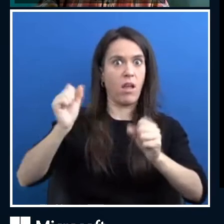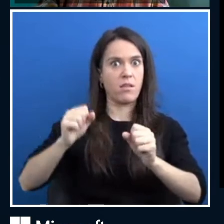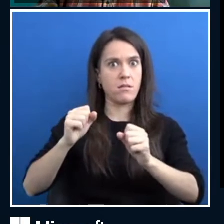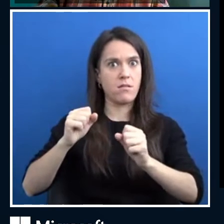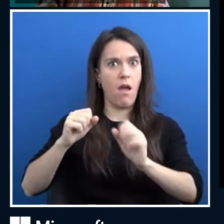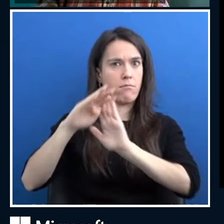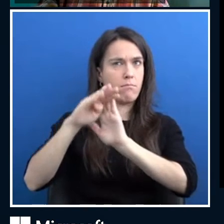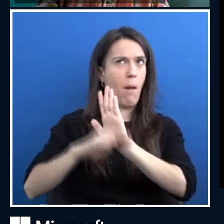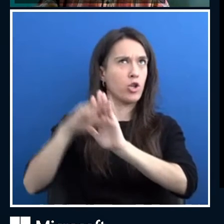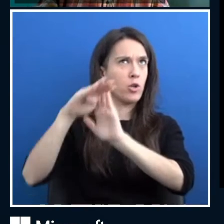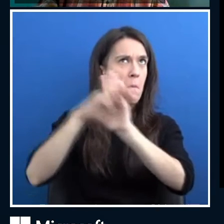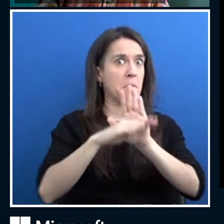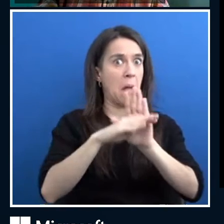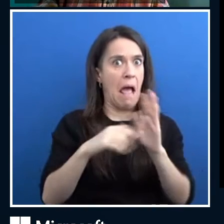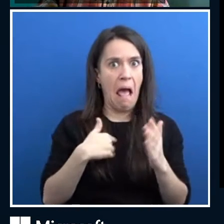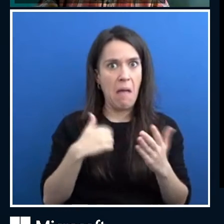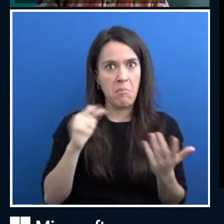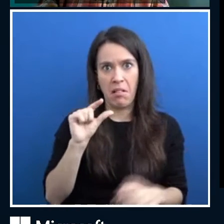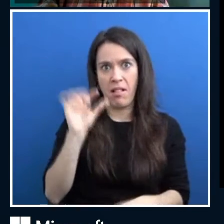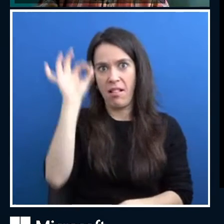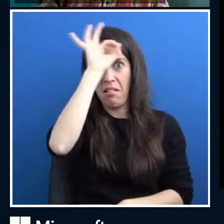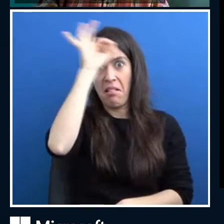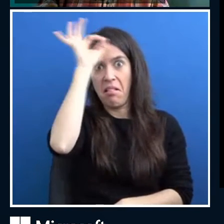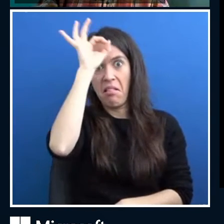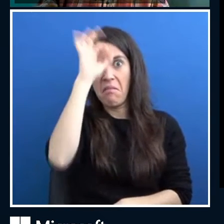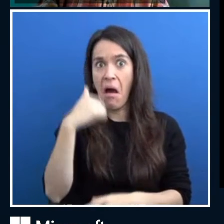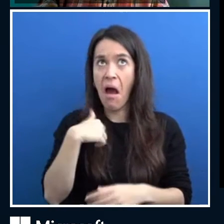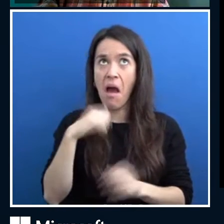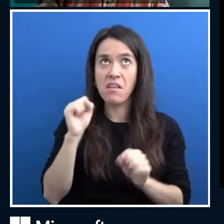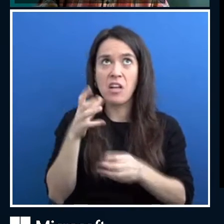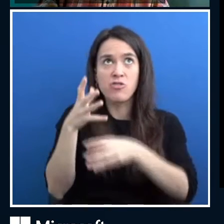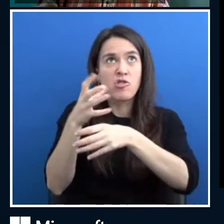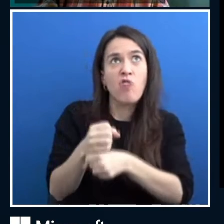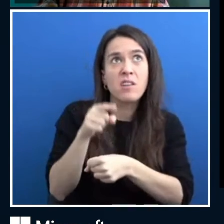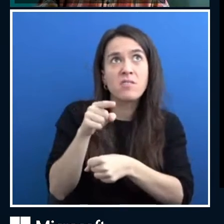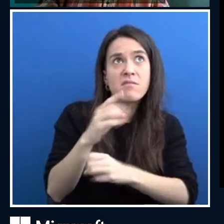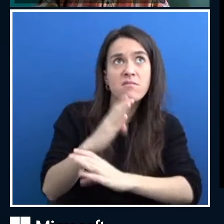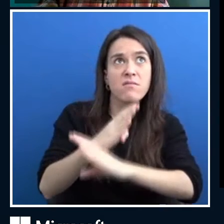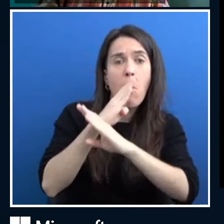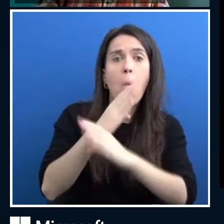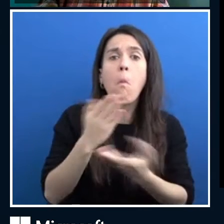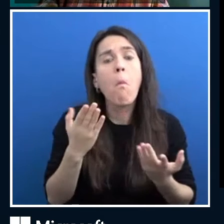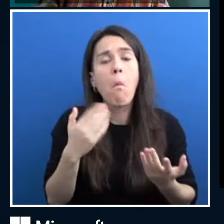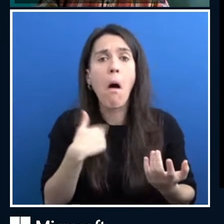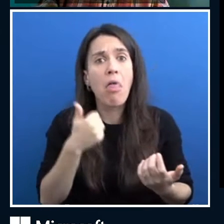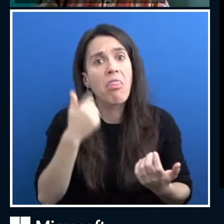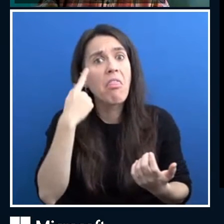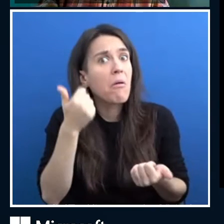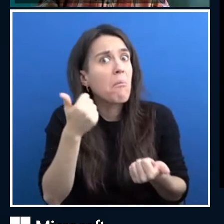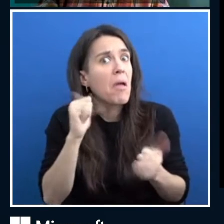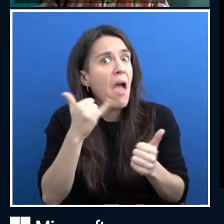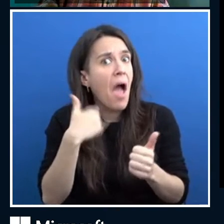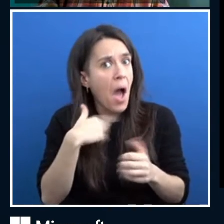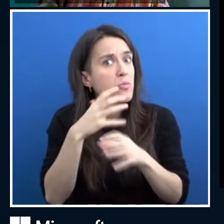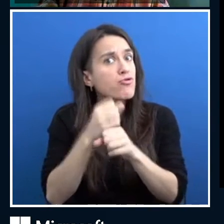in that space. So yeah, I would, I would say I'm happy for it to keep me safe online. Okay, would you